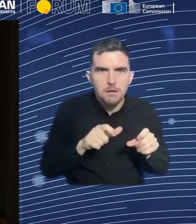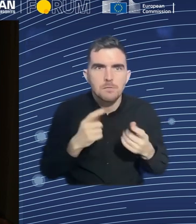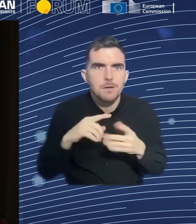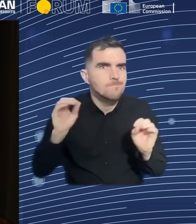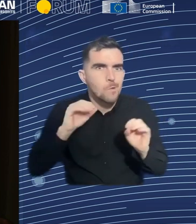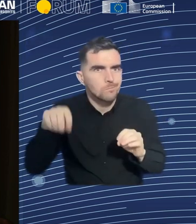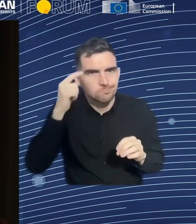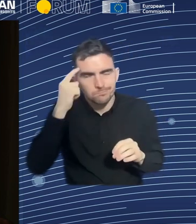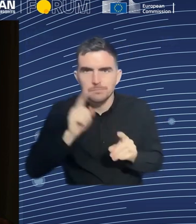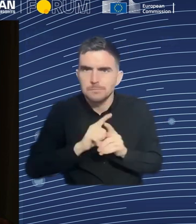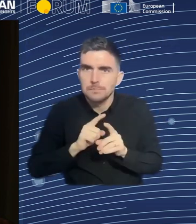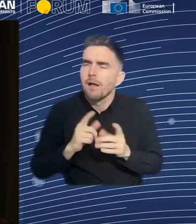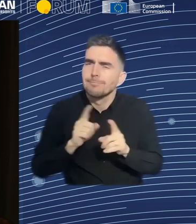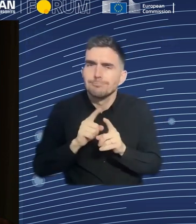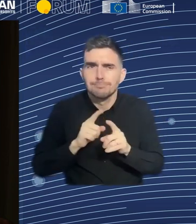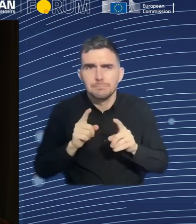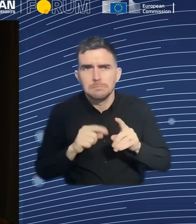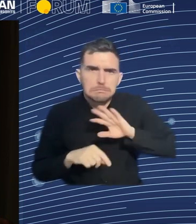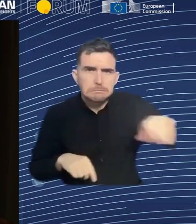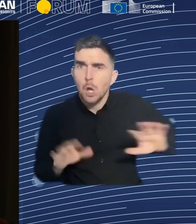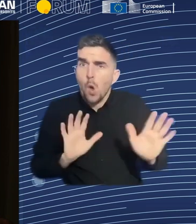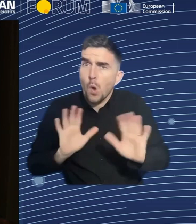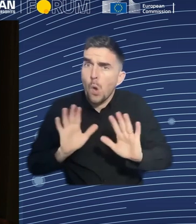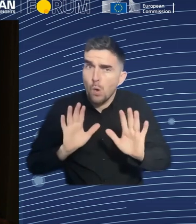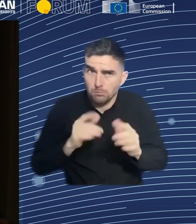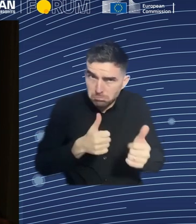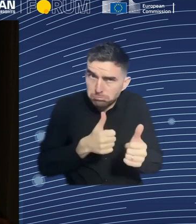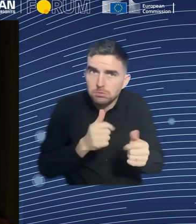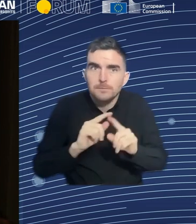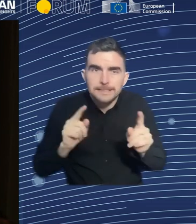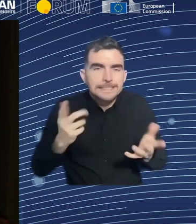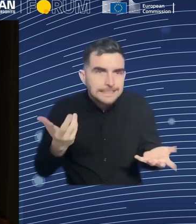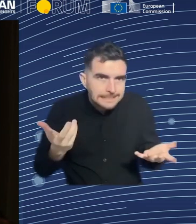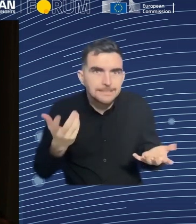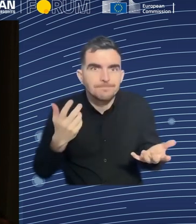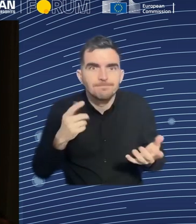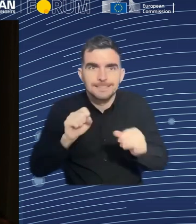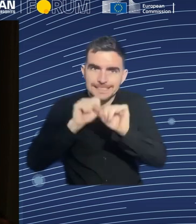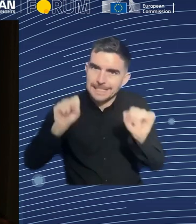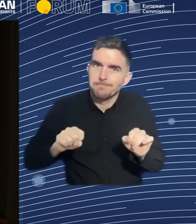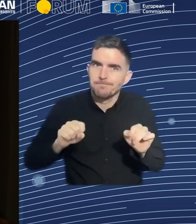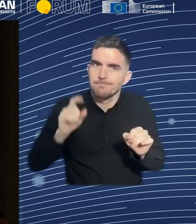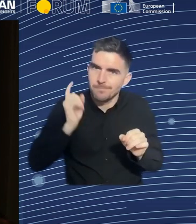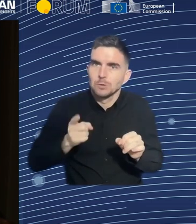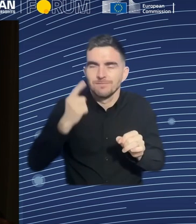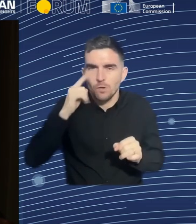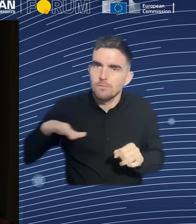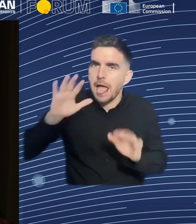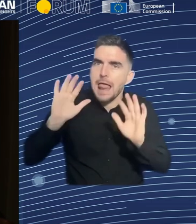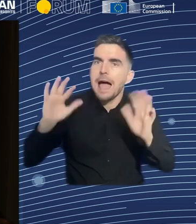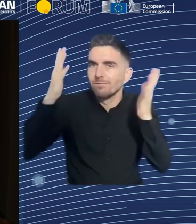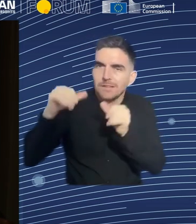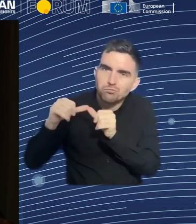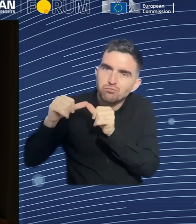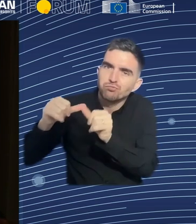that it's not an organizational issue. It's a systemic issue. So my question to you is that will you send a message from the businesses for this